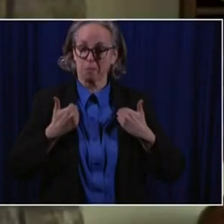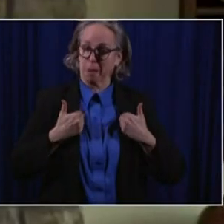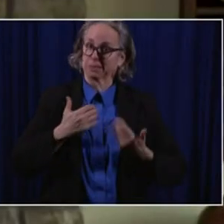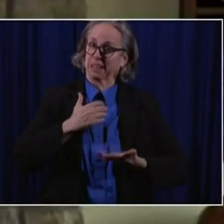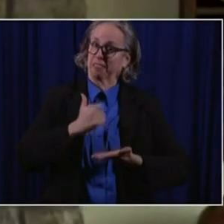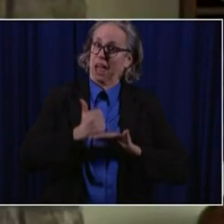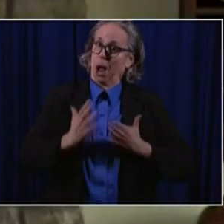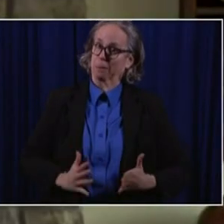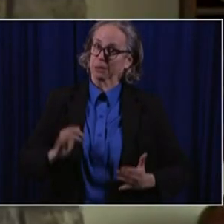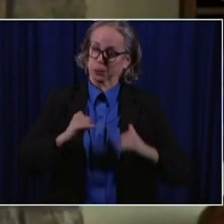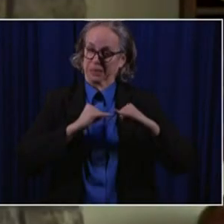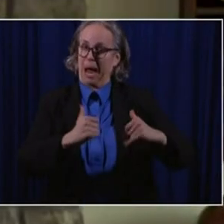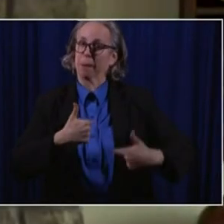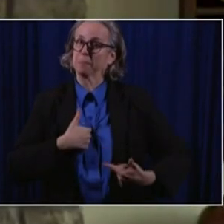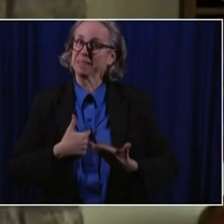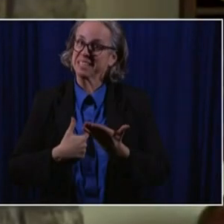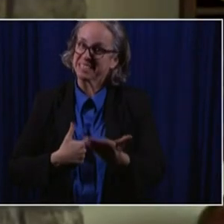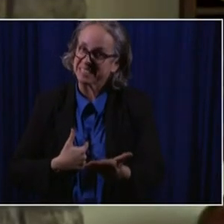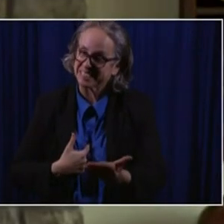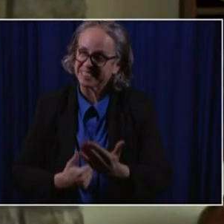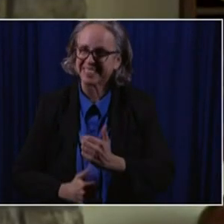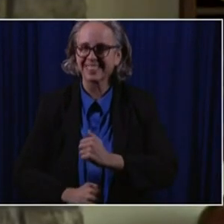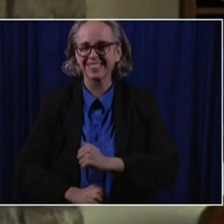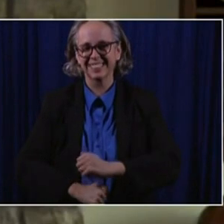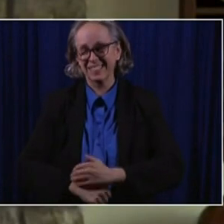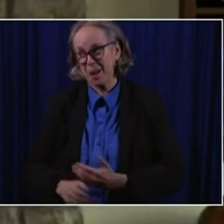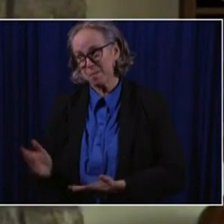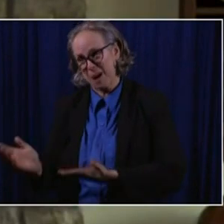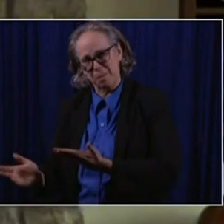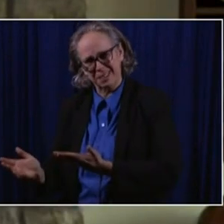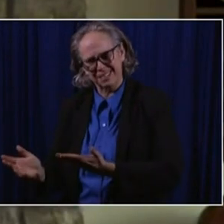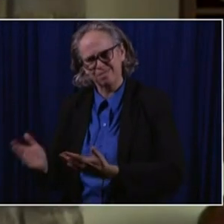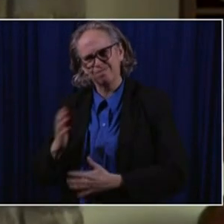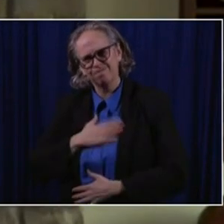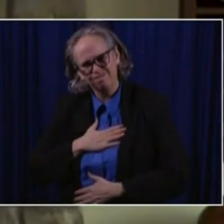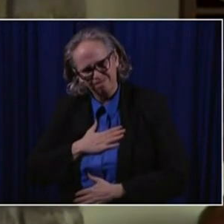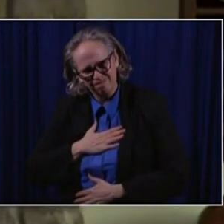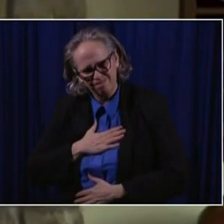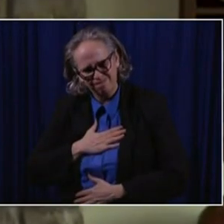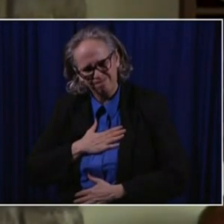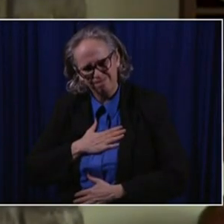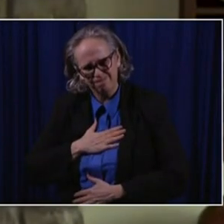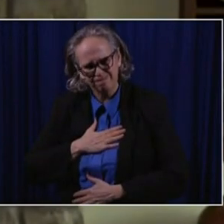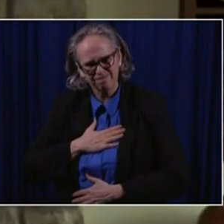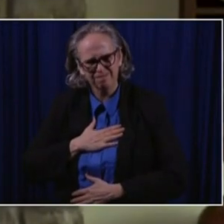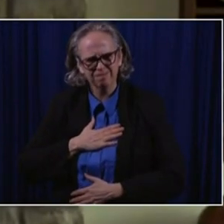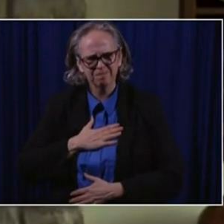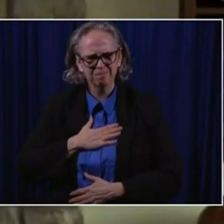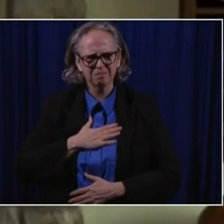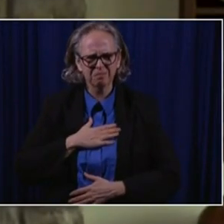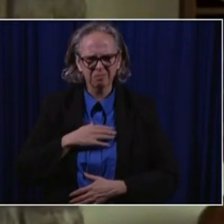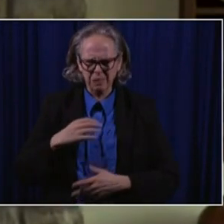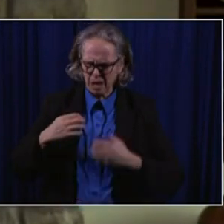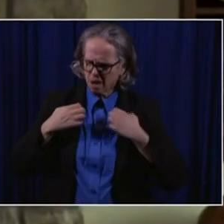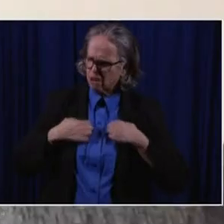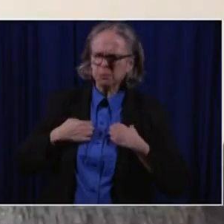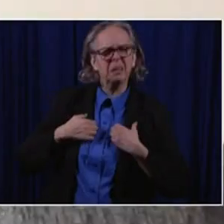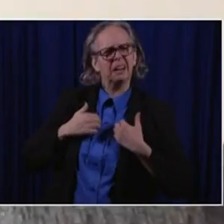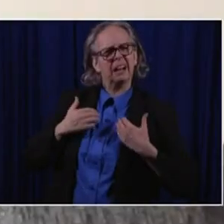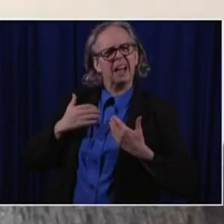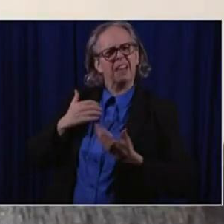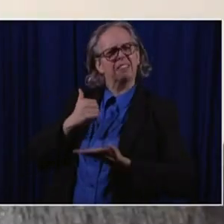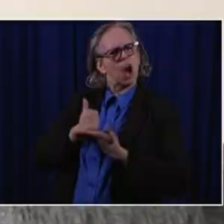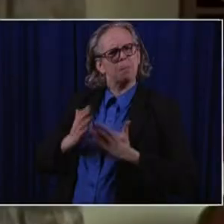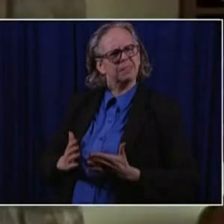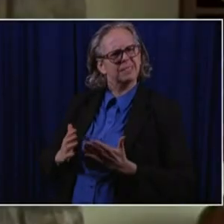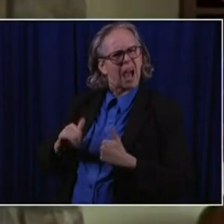knows, right? Yeah. Well, hey, how long have you been a respiratory therapist? How long? Five years.